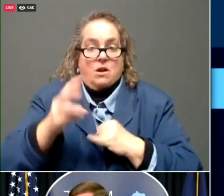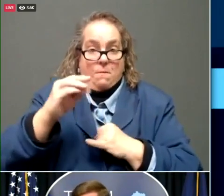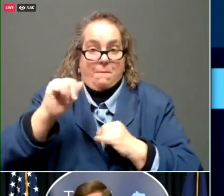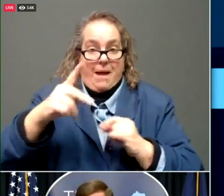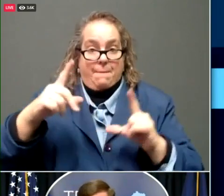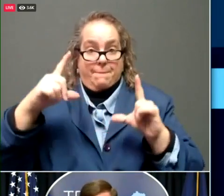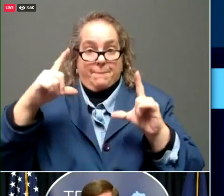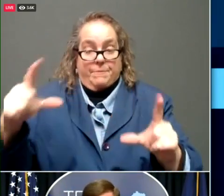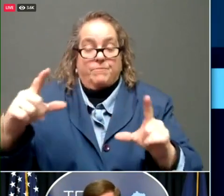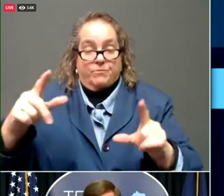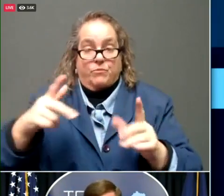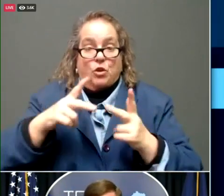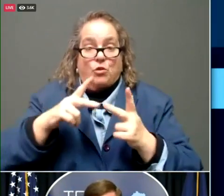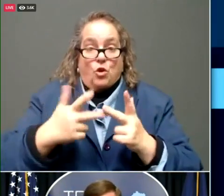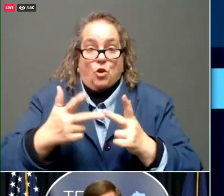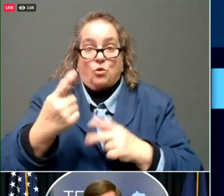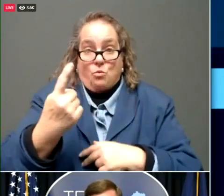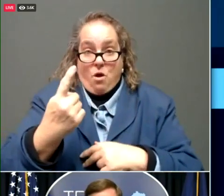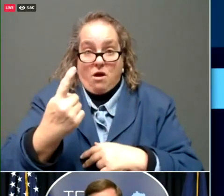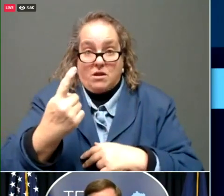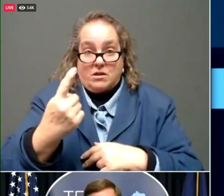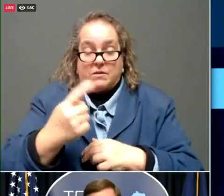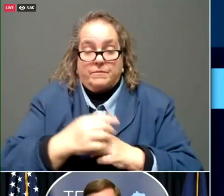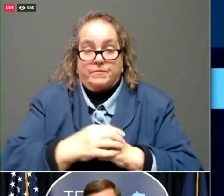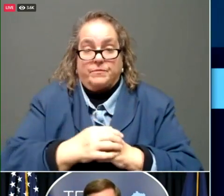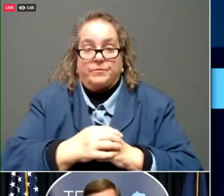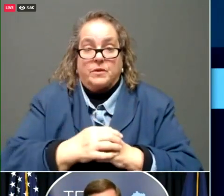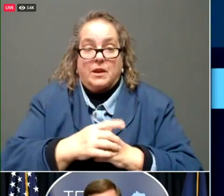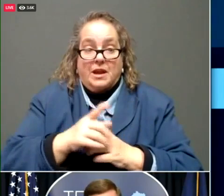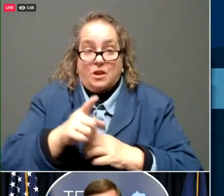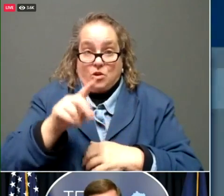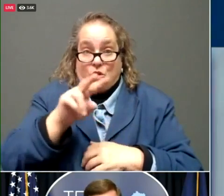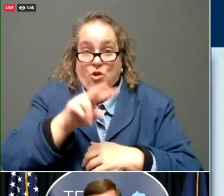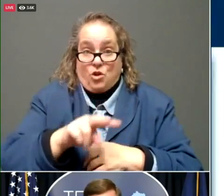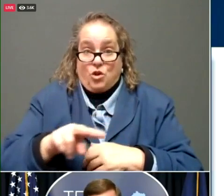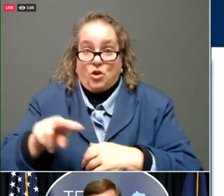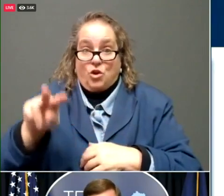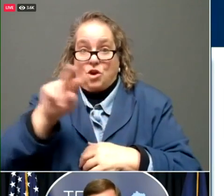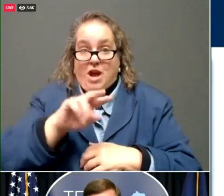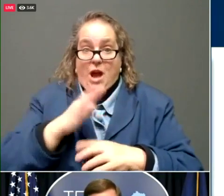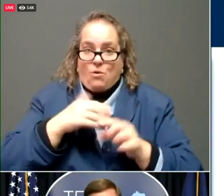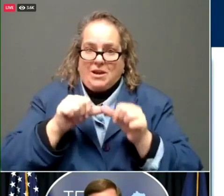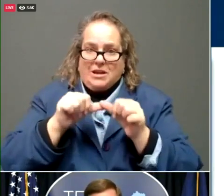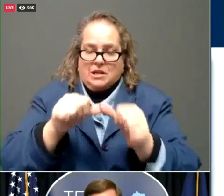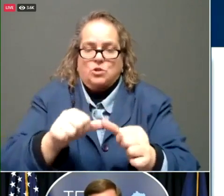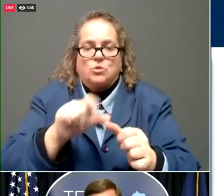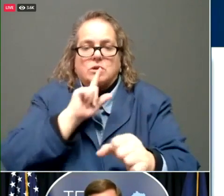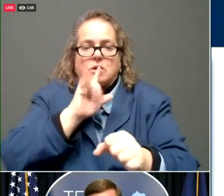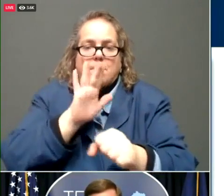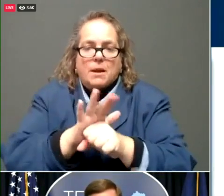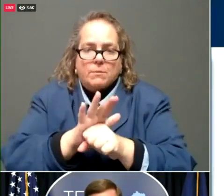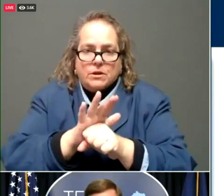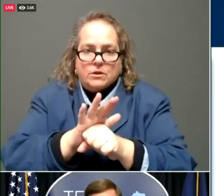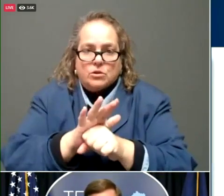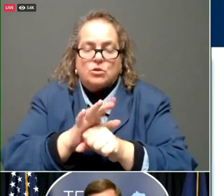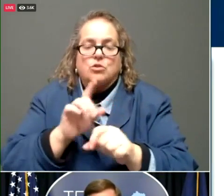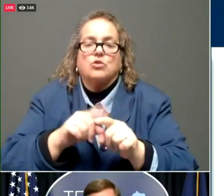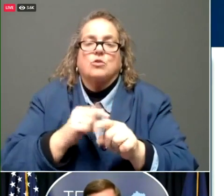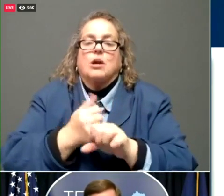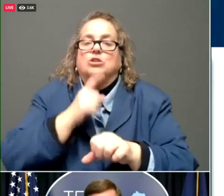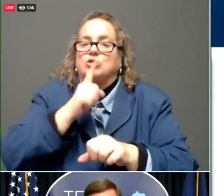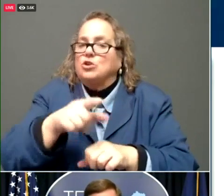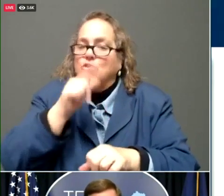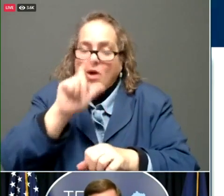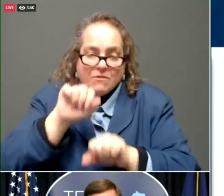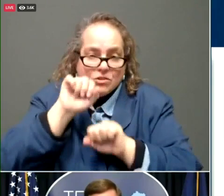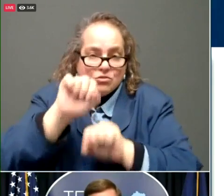uh, the third one. And as you take a look, this is our continued commitment to ensure that you don't have to drive more than